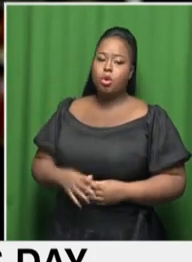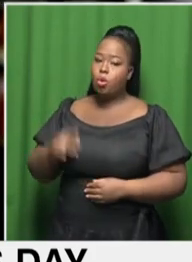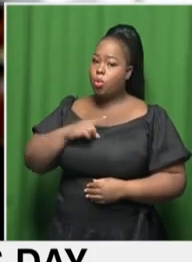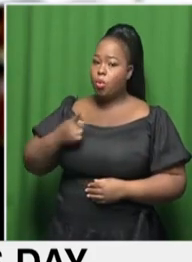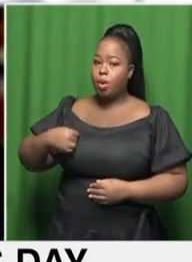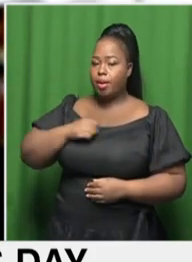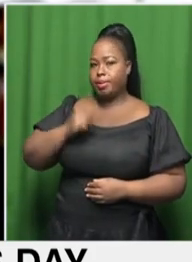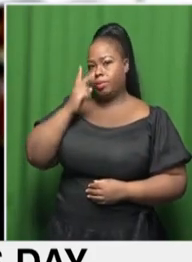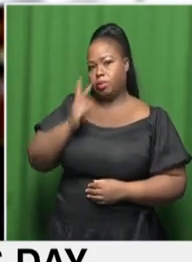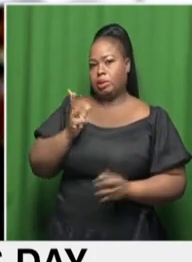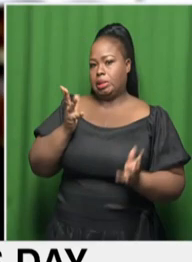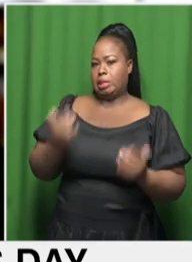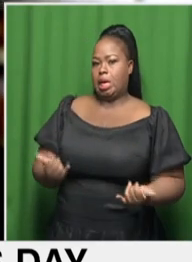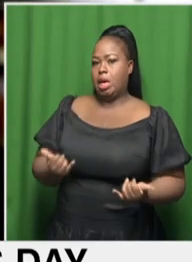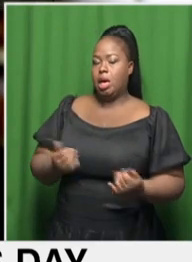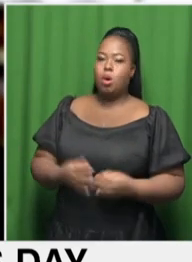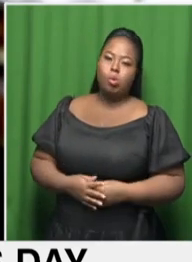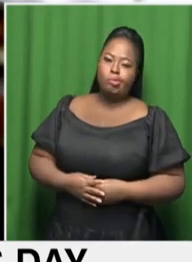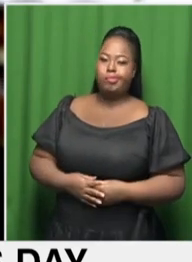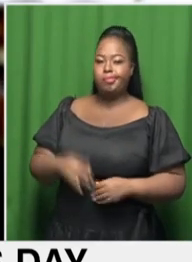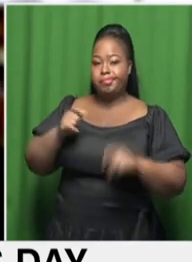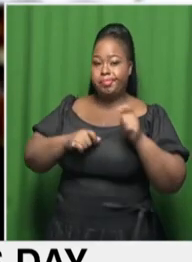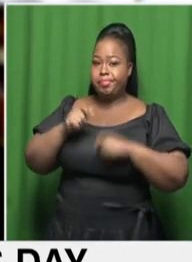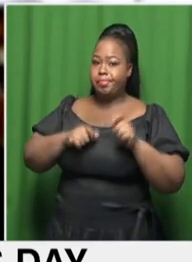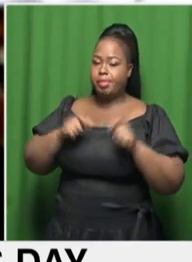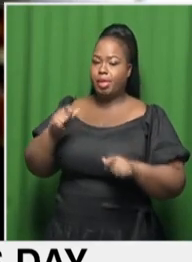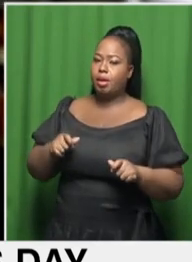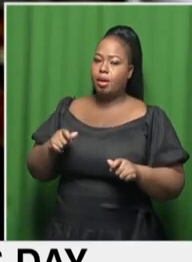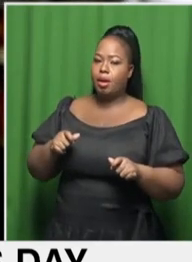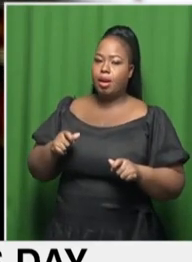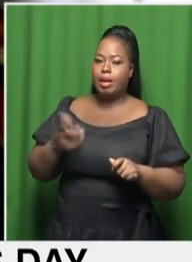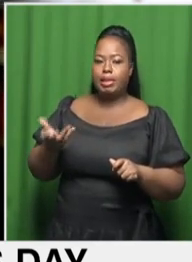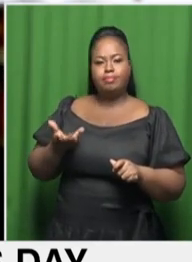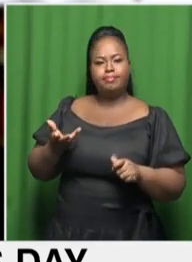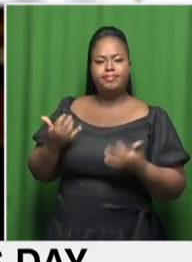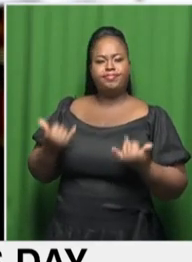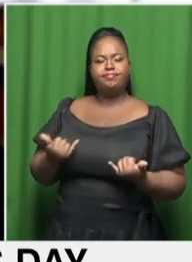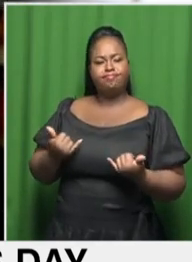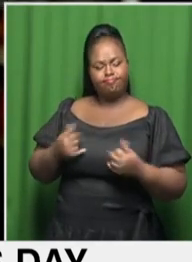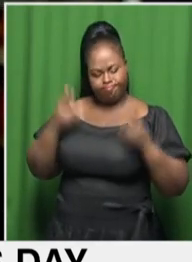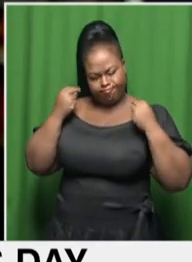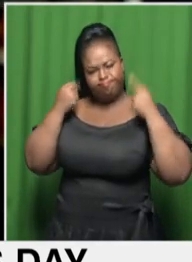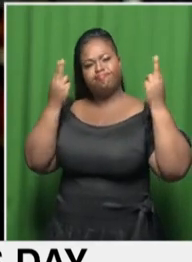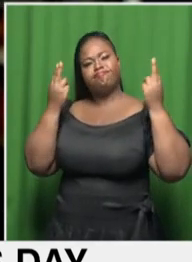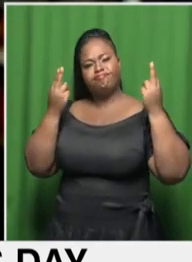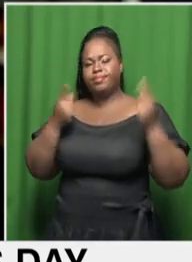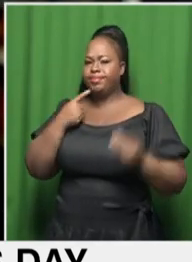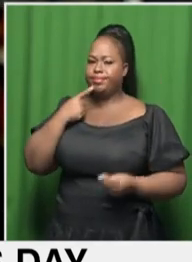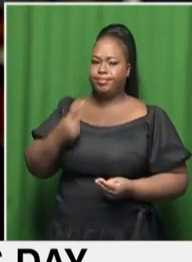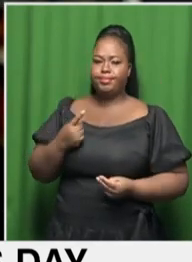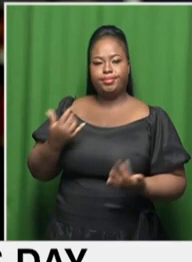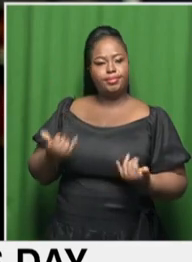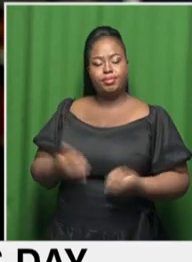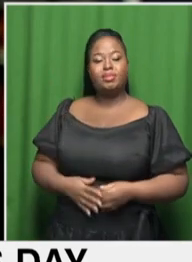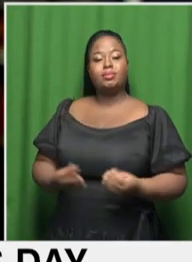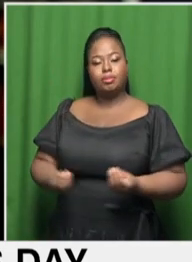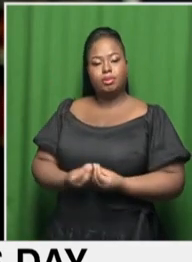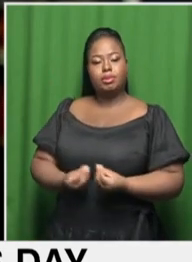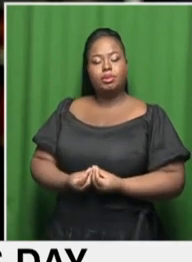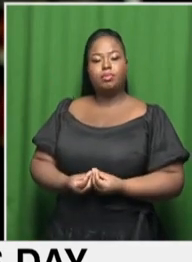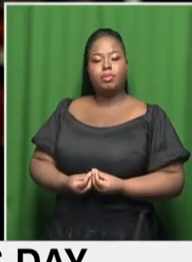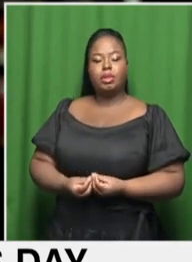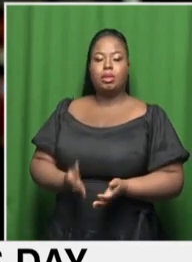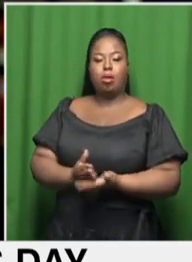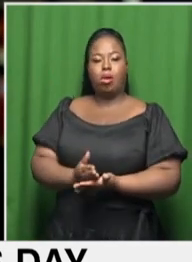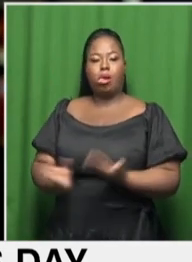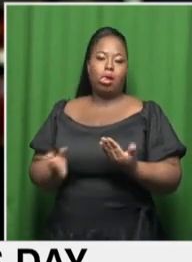are seeing, of course, that people are raising their voices to say something is getting